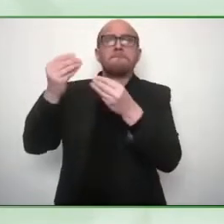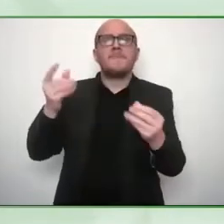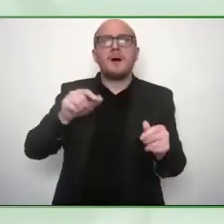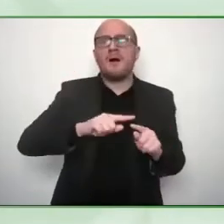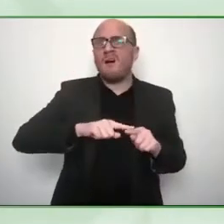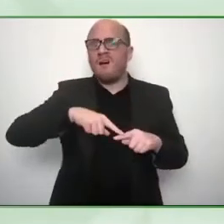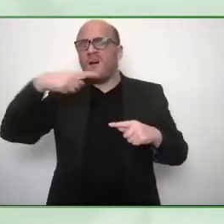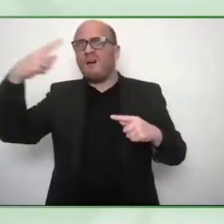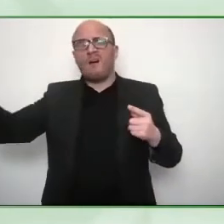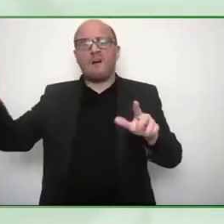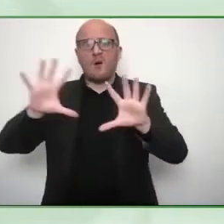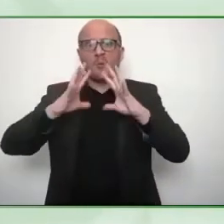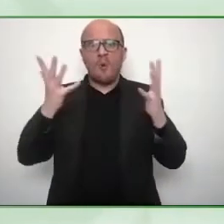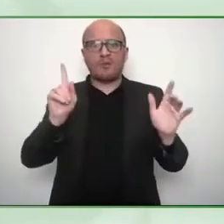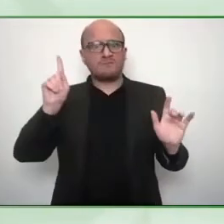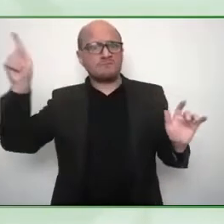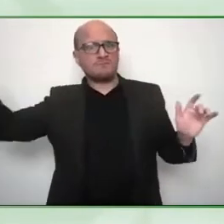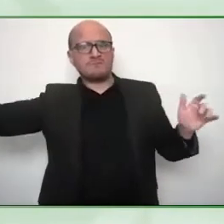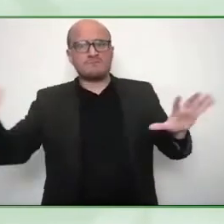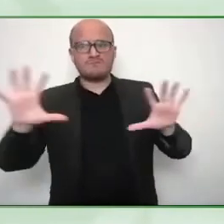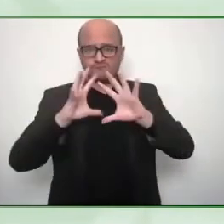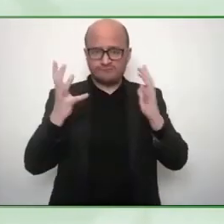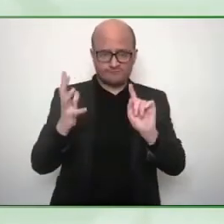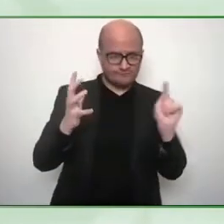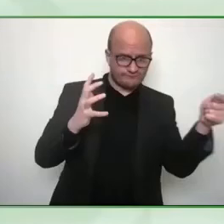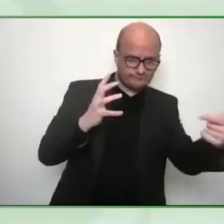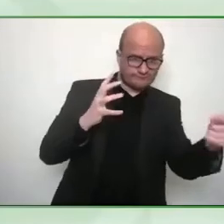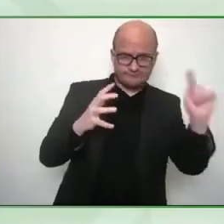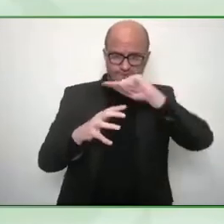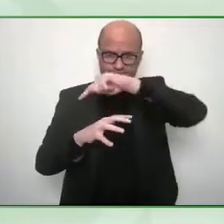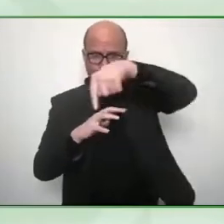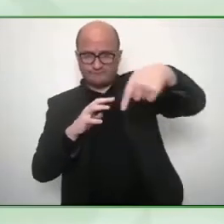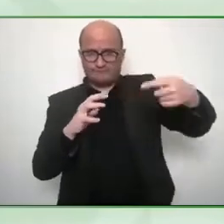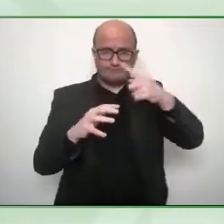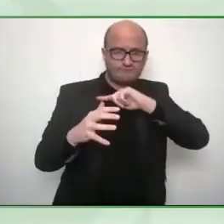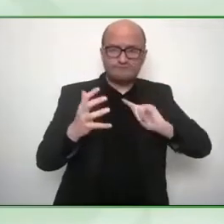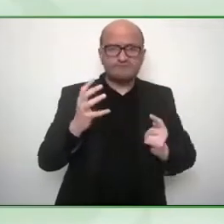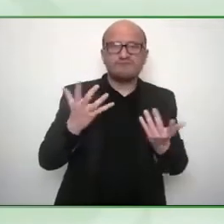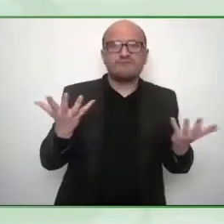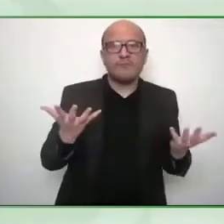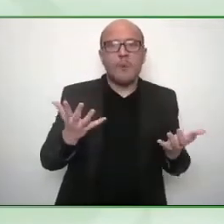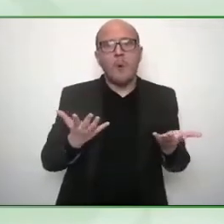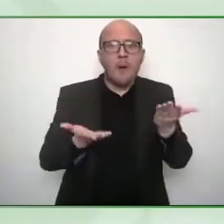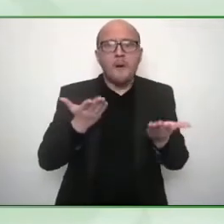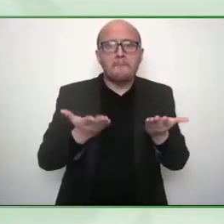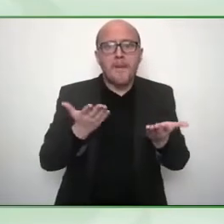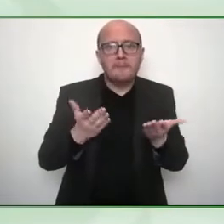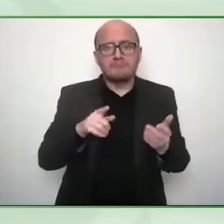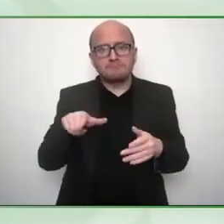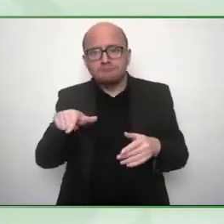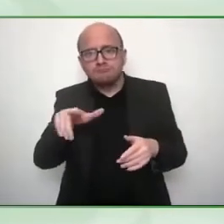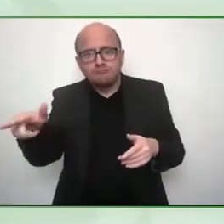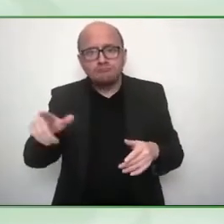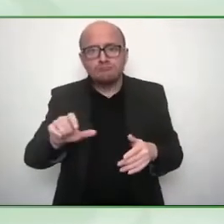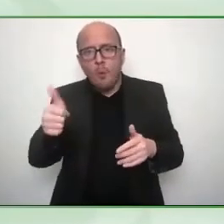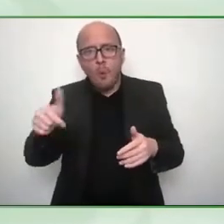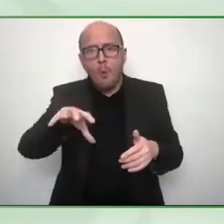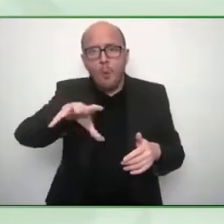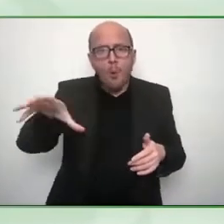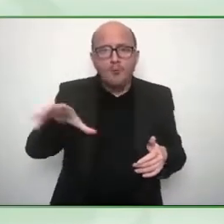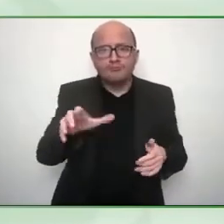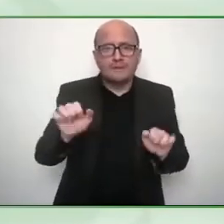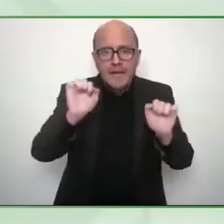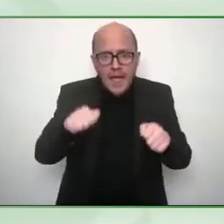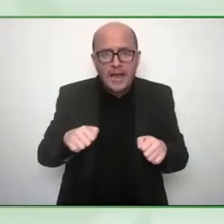could be that a large number of syrian engineers who are hired to take on this work and work from home